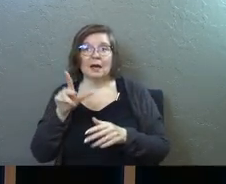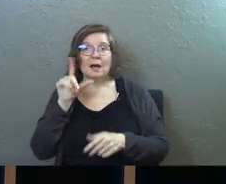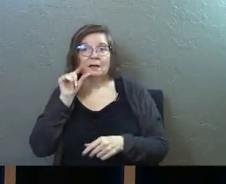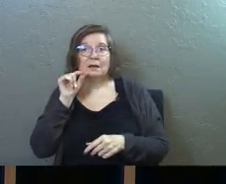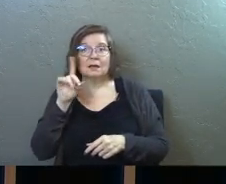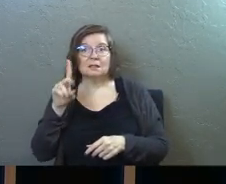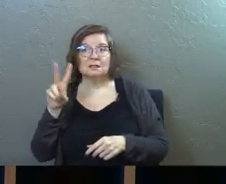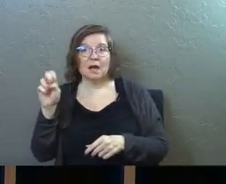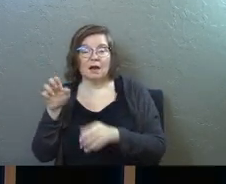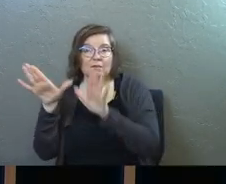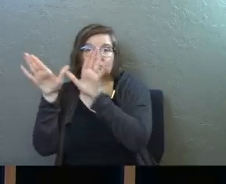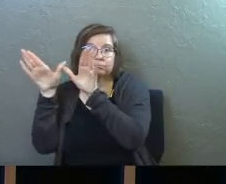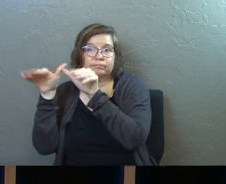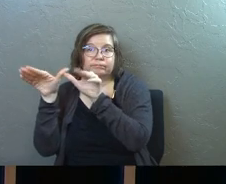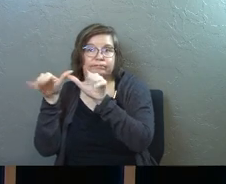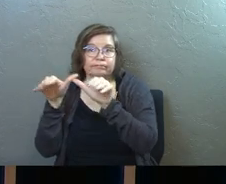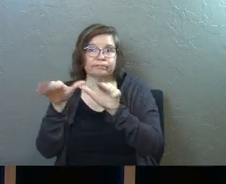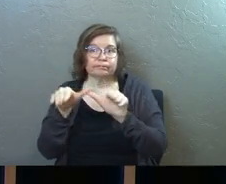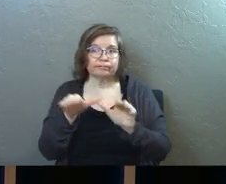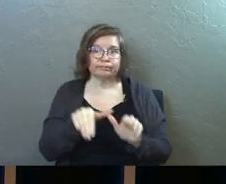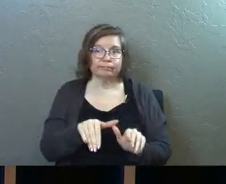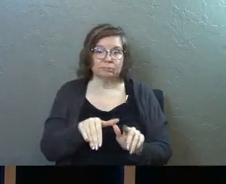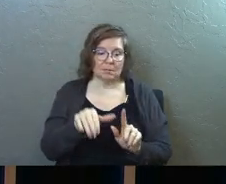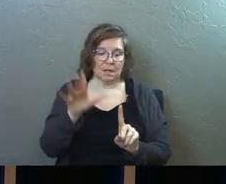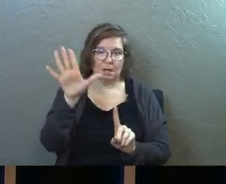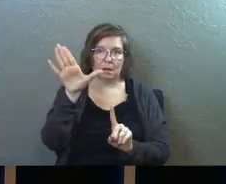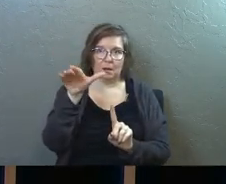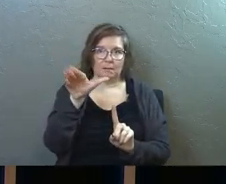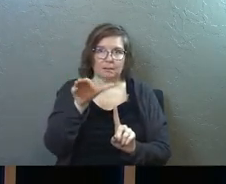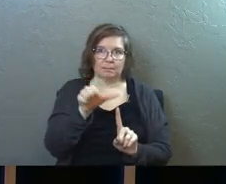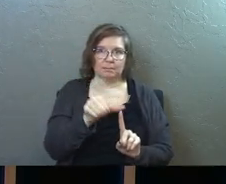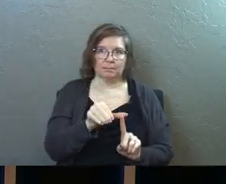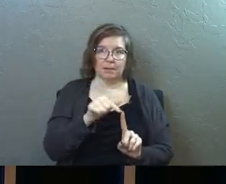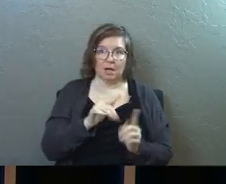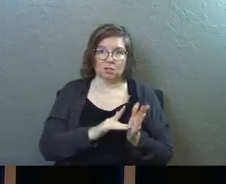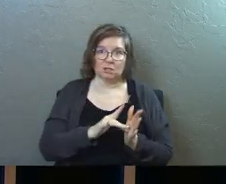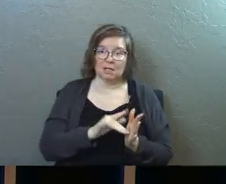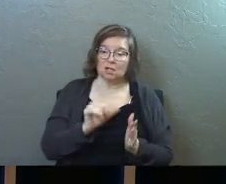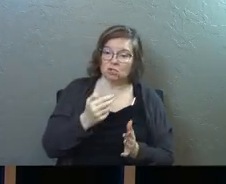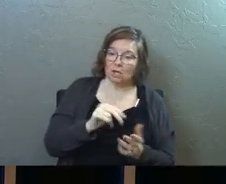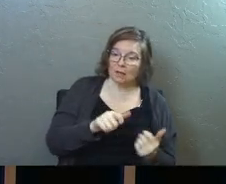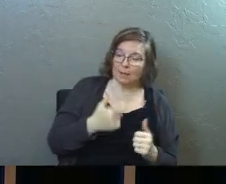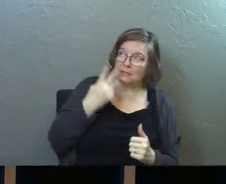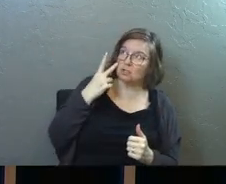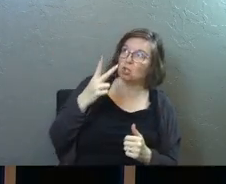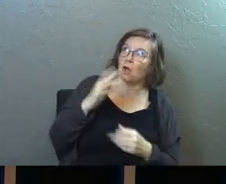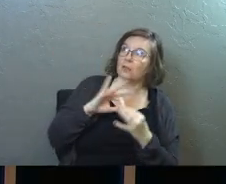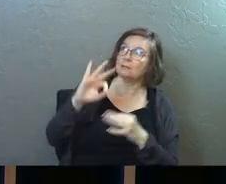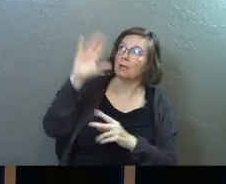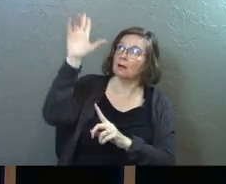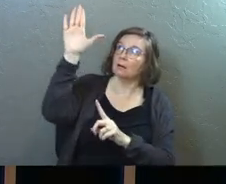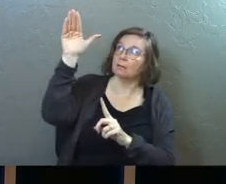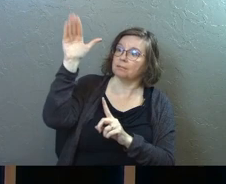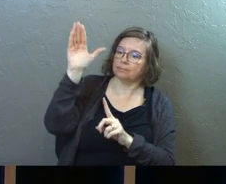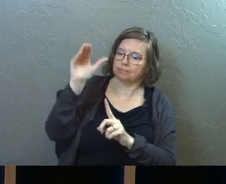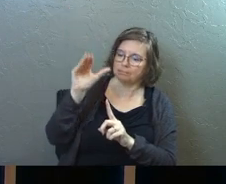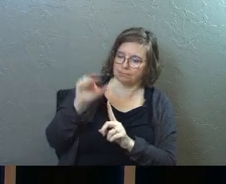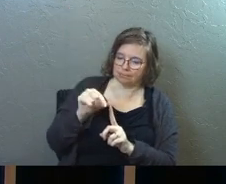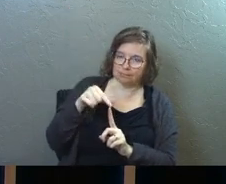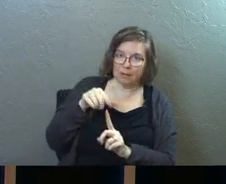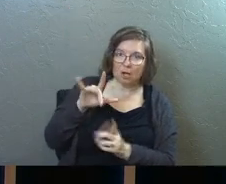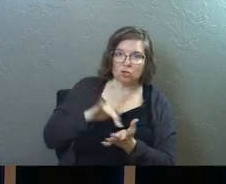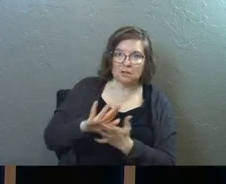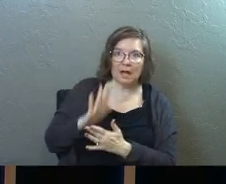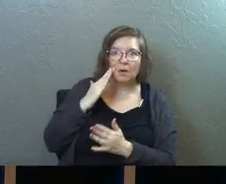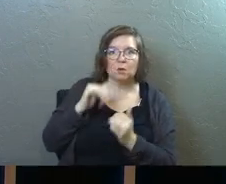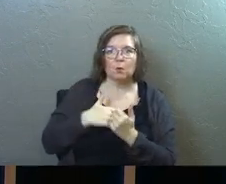dove and he comes down and descends on Jesus even John the Baptist later on said he saw the spirit descend as a dove onto Jesus